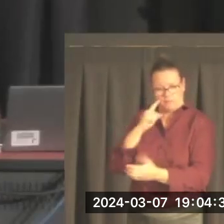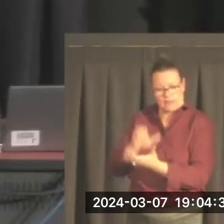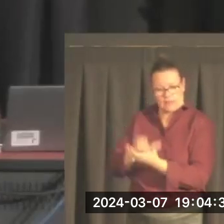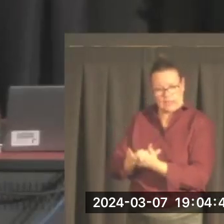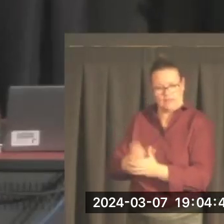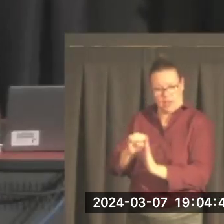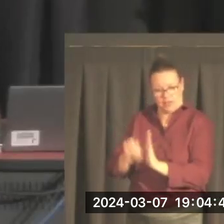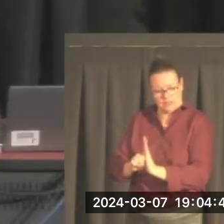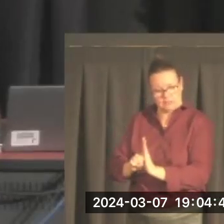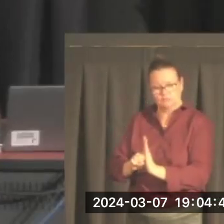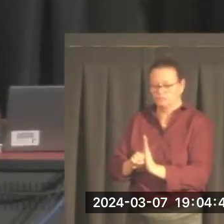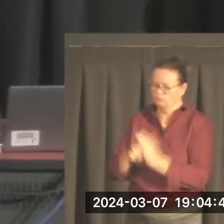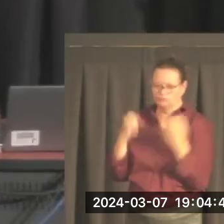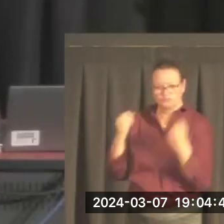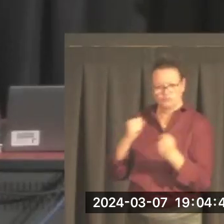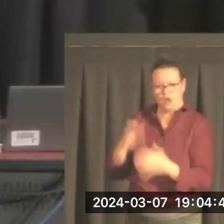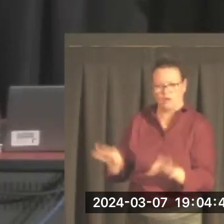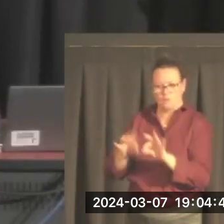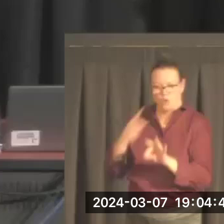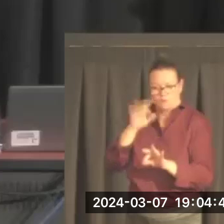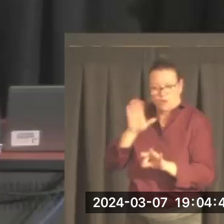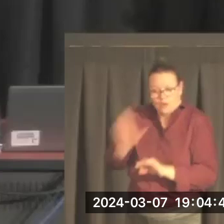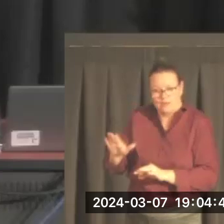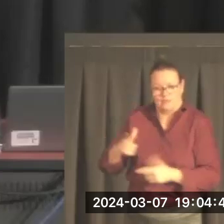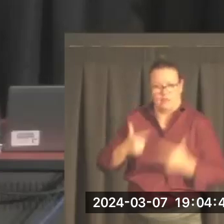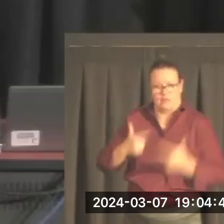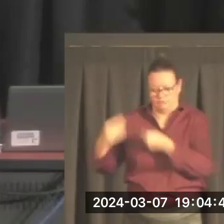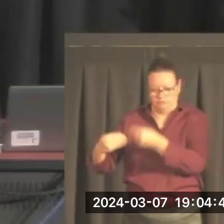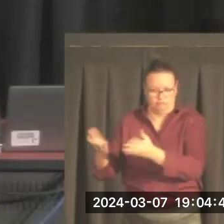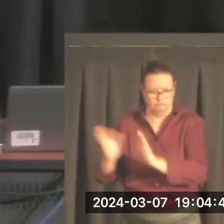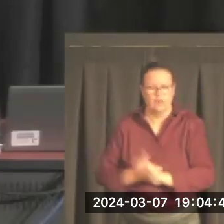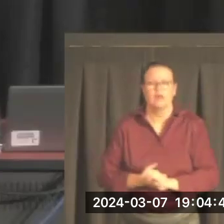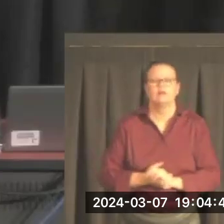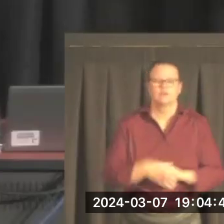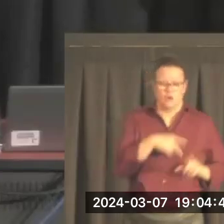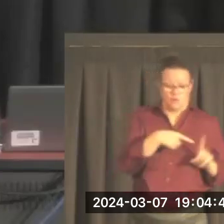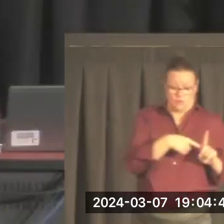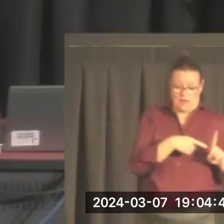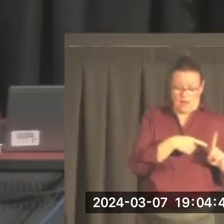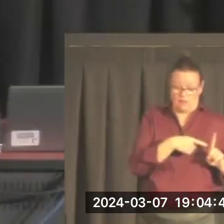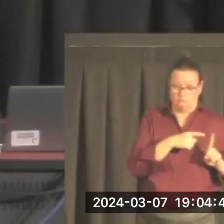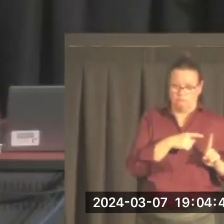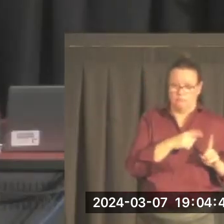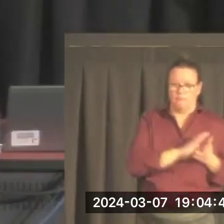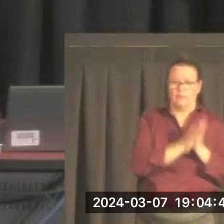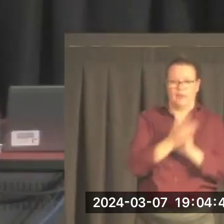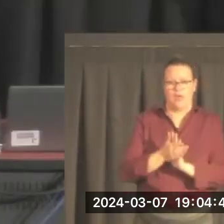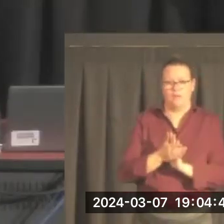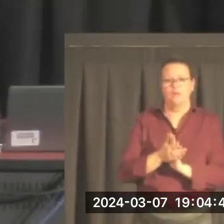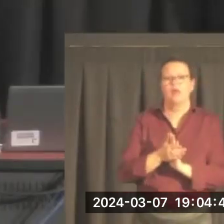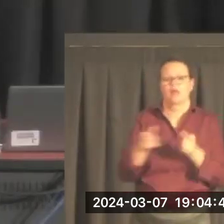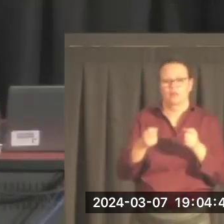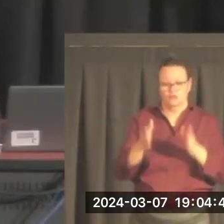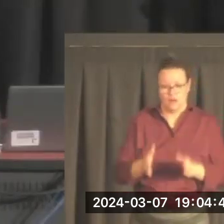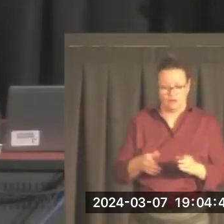legacy. And Paul, in addition to serving as the center's founding director, he also served as the Mansfield professor